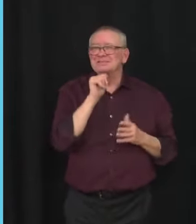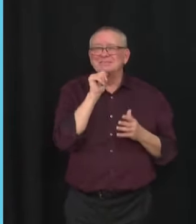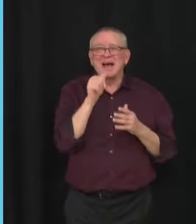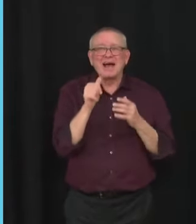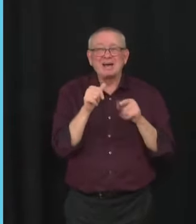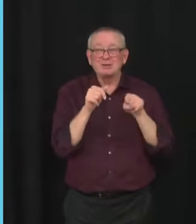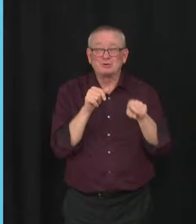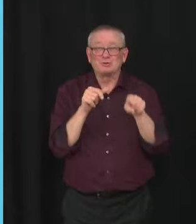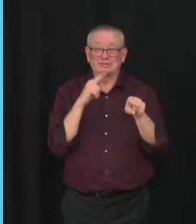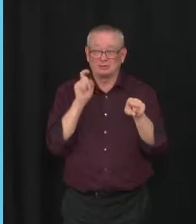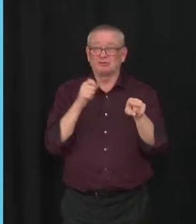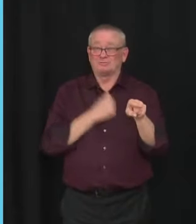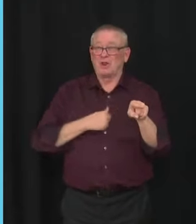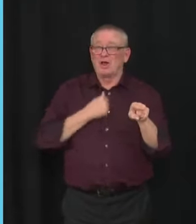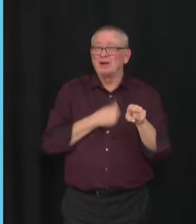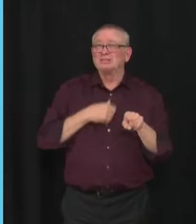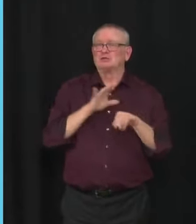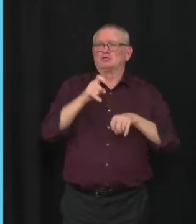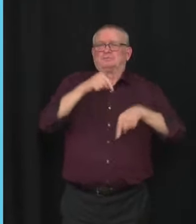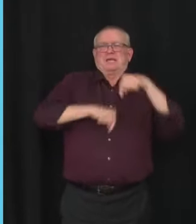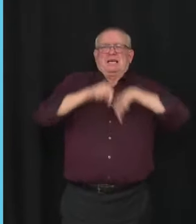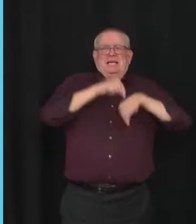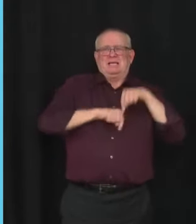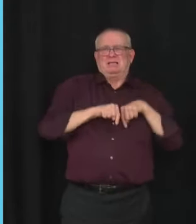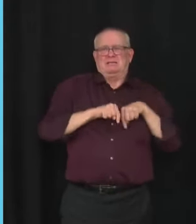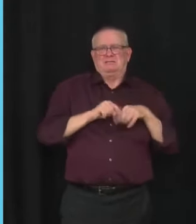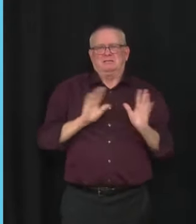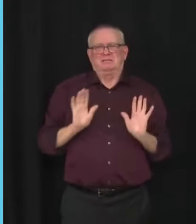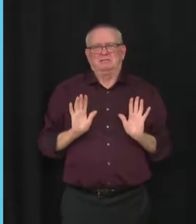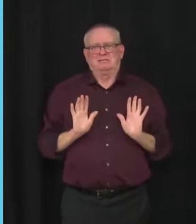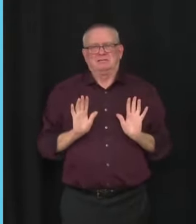back, apologizing and retracting without exception.